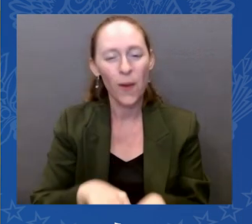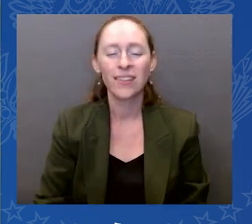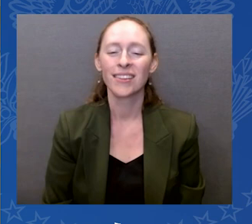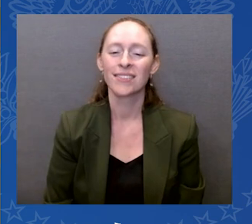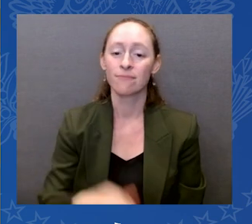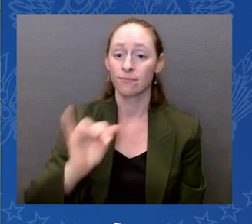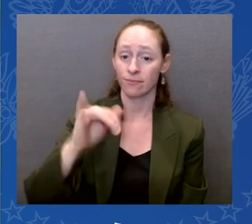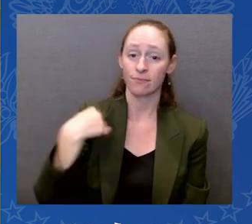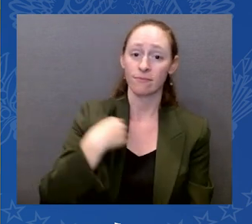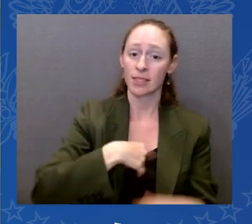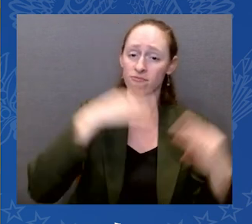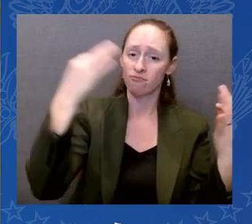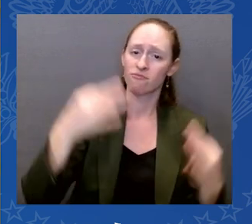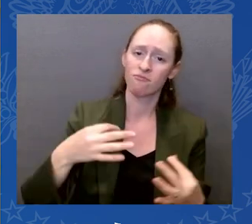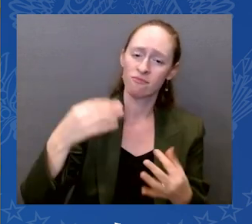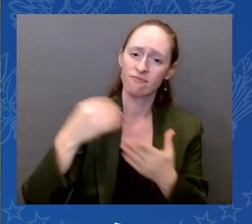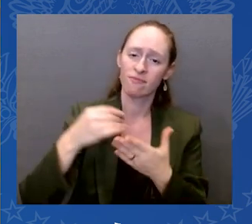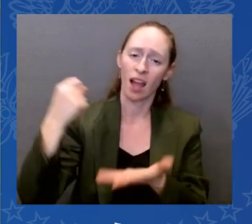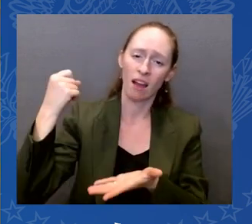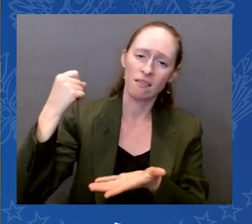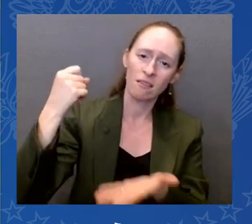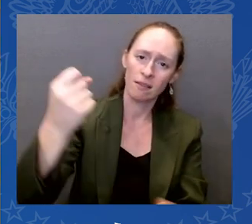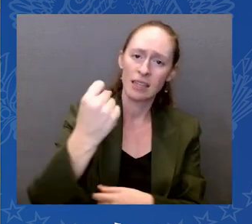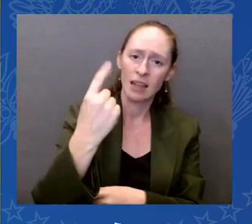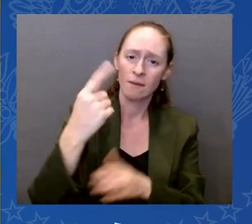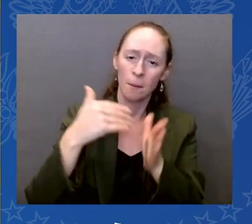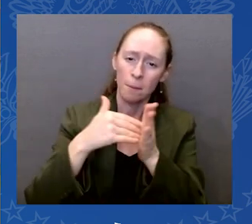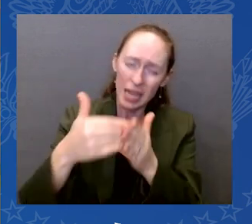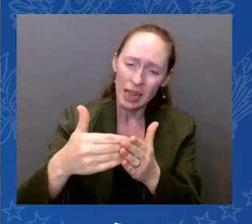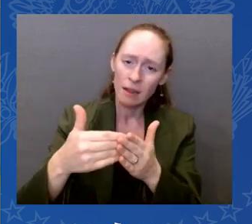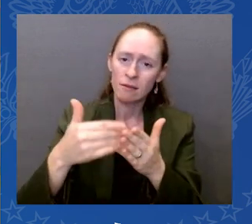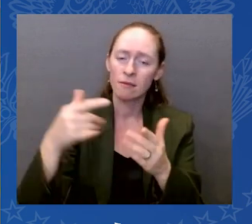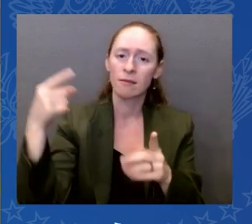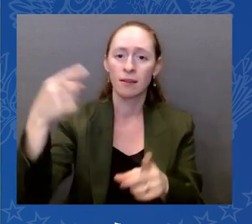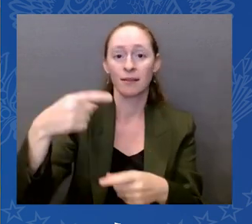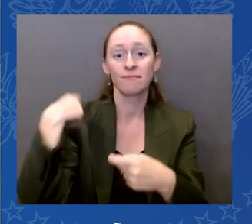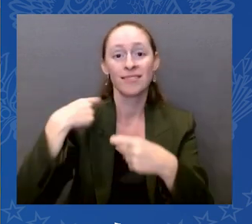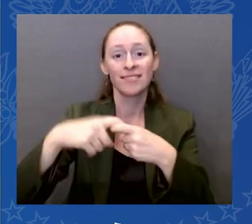in the future of Hispanic college students in our entire history.